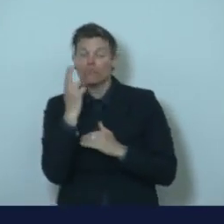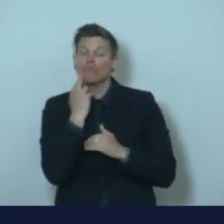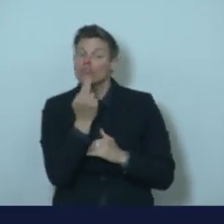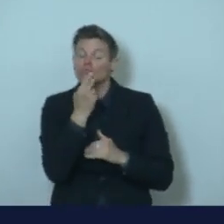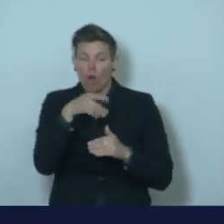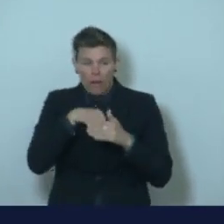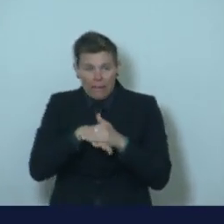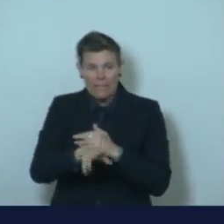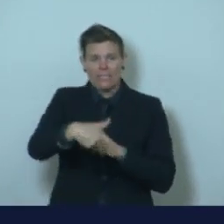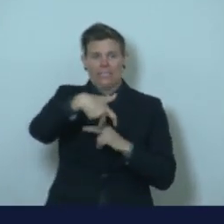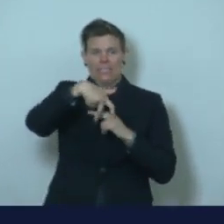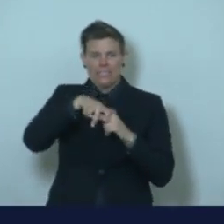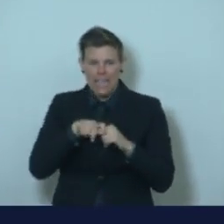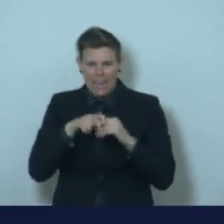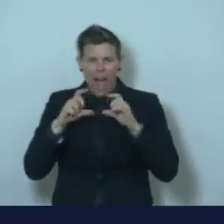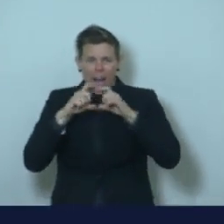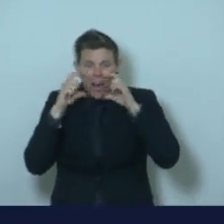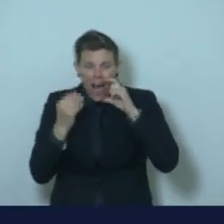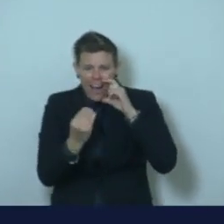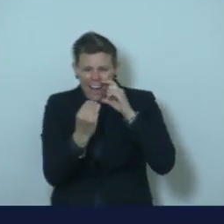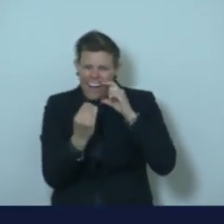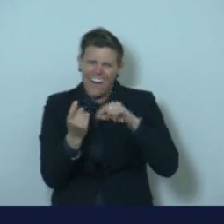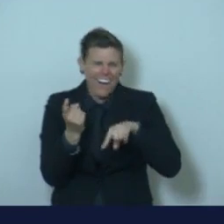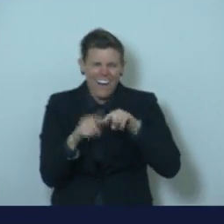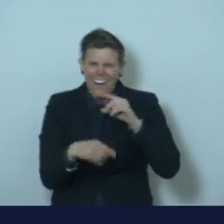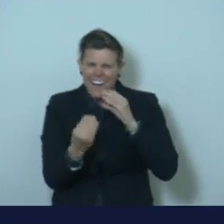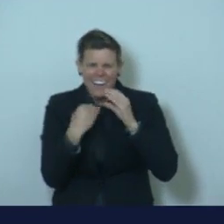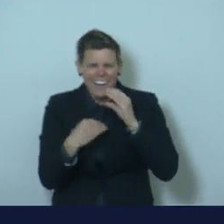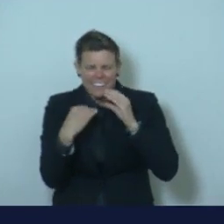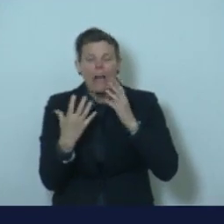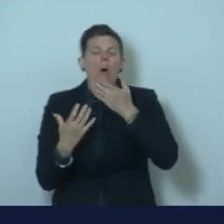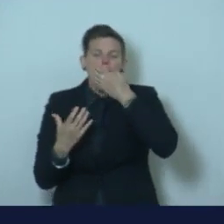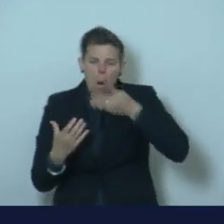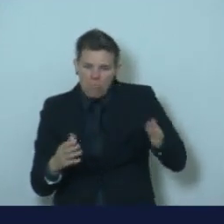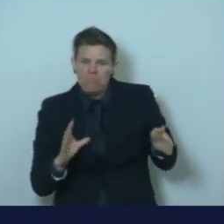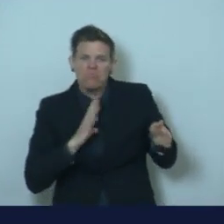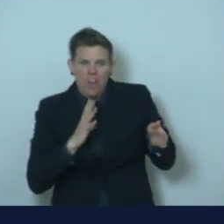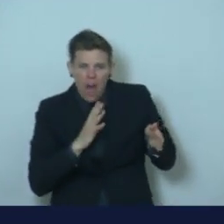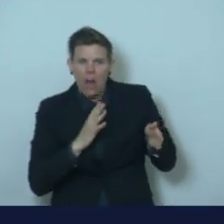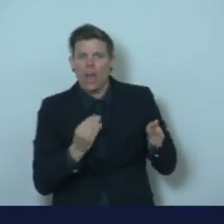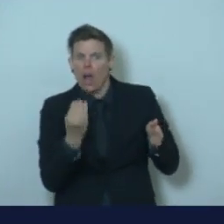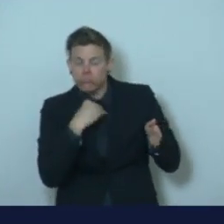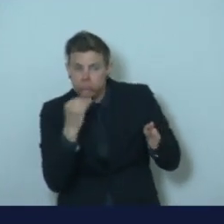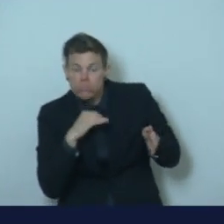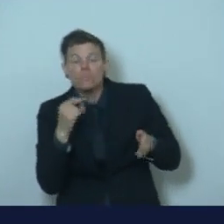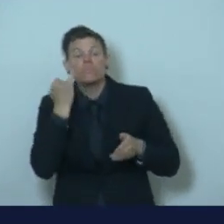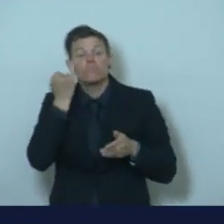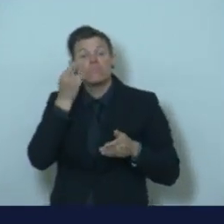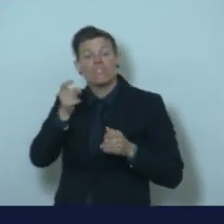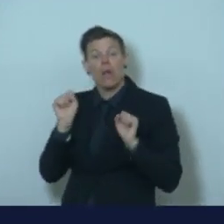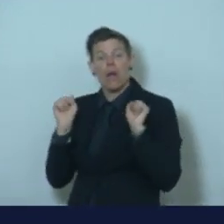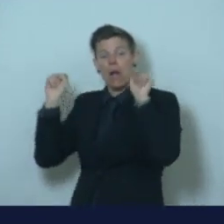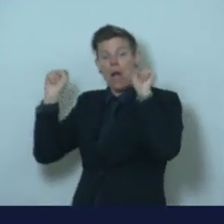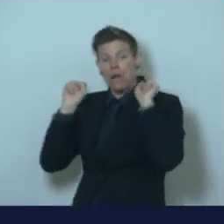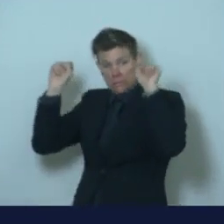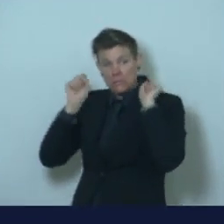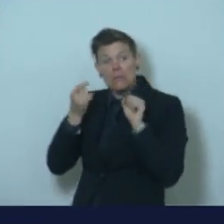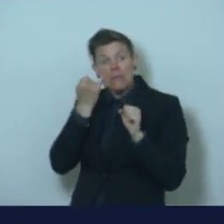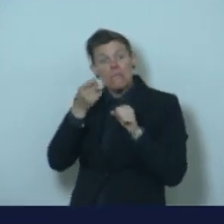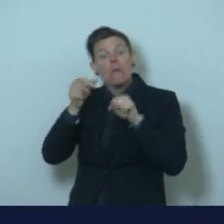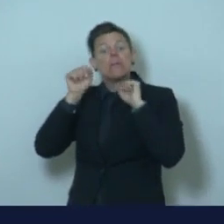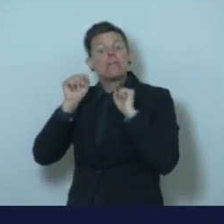drink with a mask on. We're clear. And if you can't exercise, I recommend it with a face mask, but for a lot of